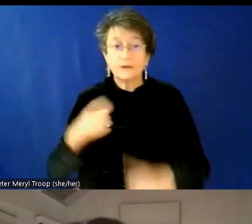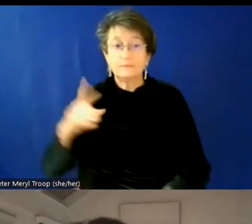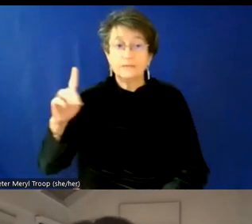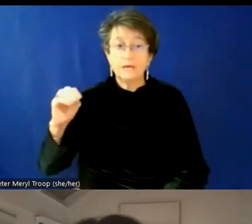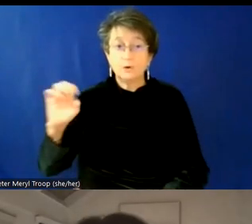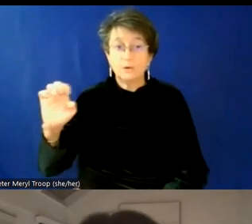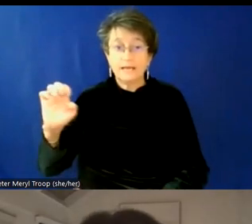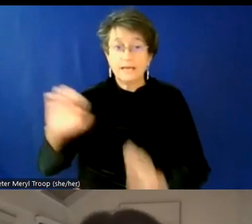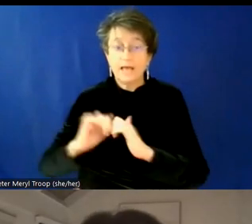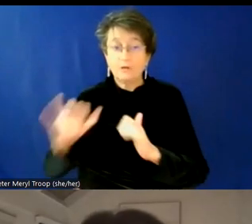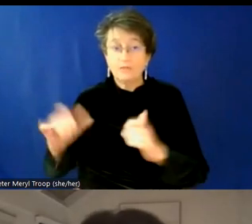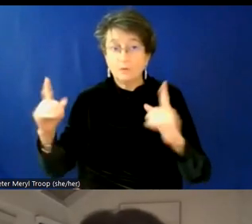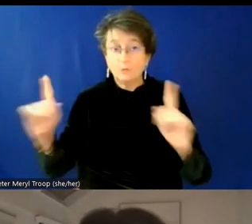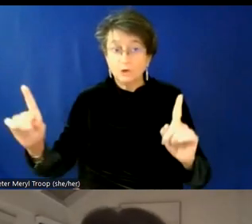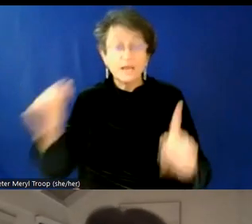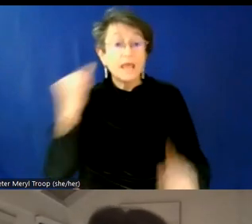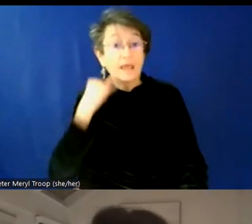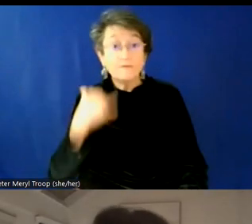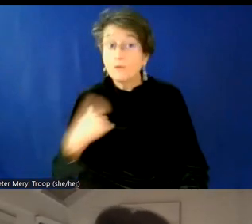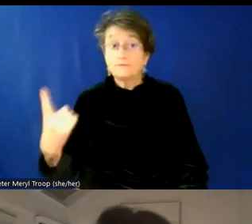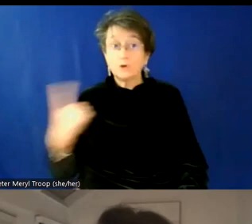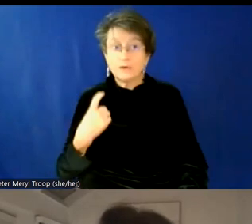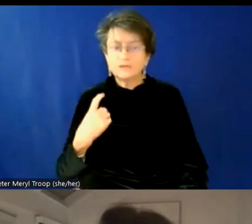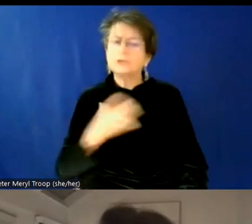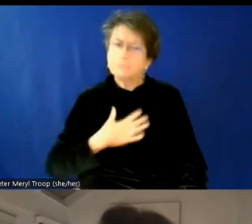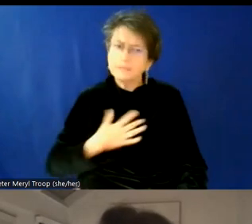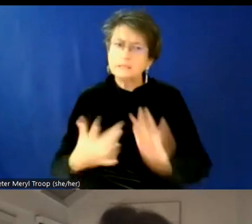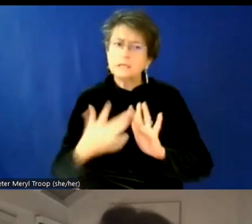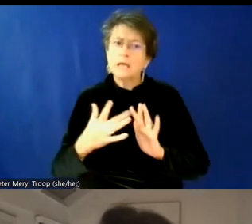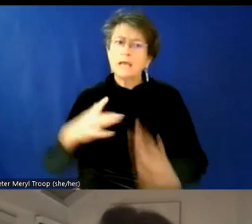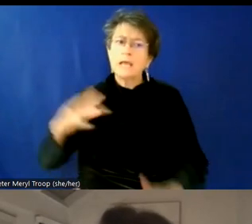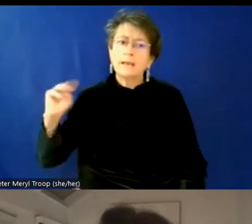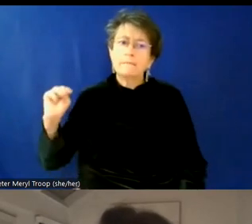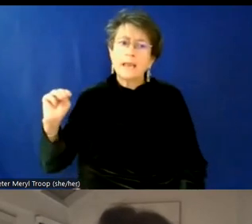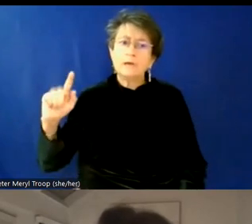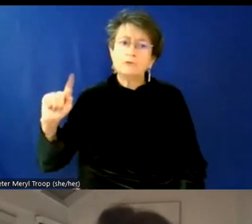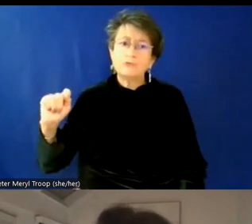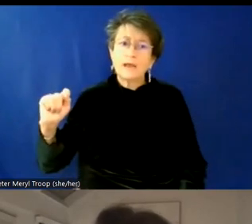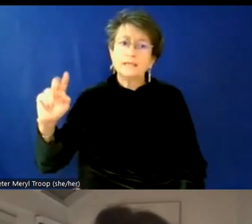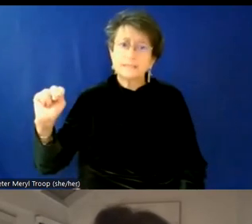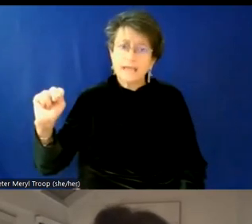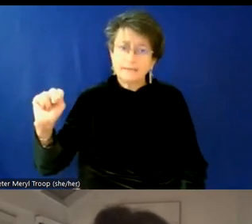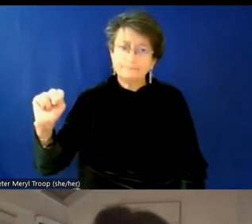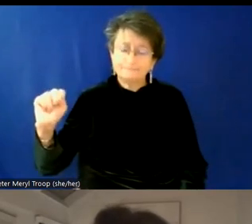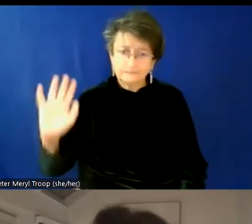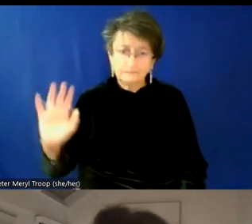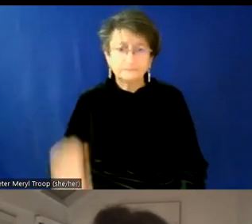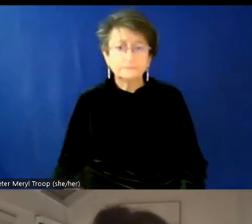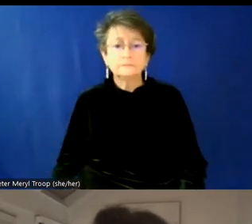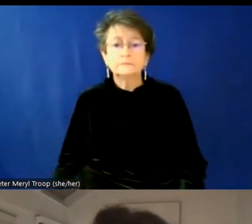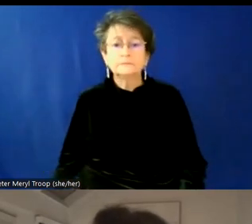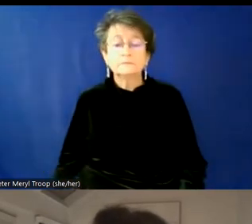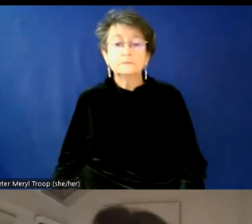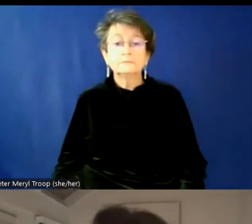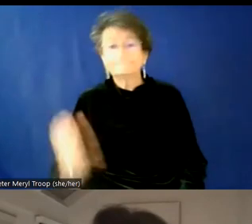works. And if you have questions about that, please reach out to us. mean, transnet, we would be more than happy to provide guidance on it. Um, you know, I, I